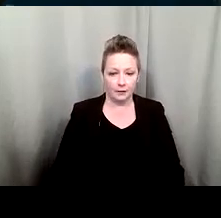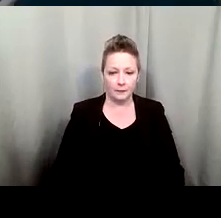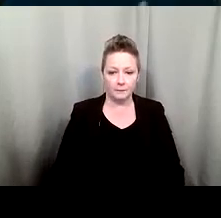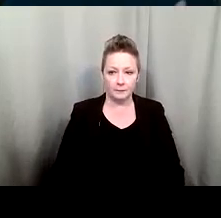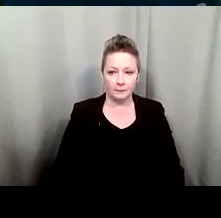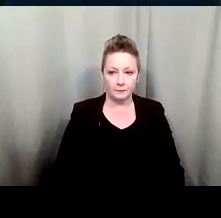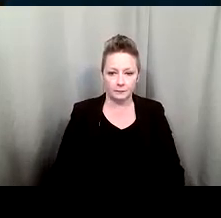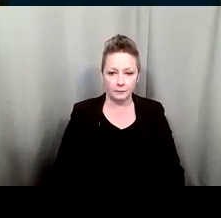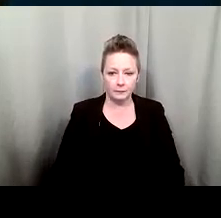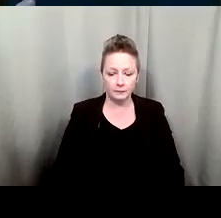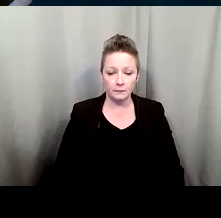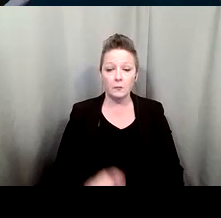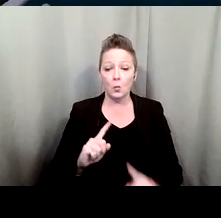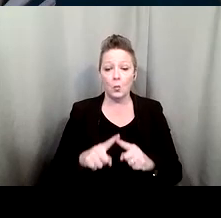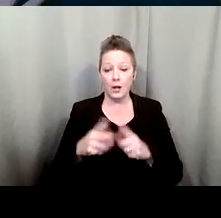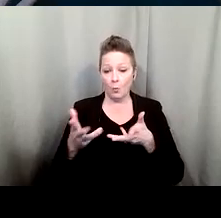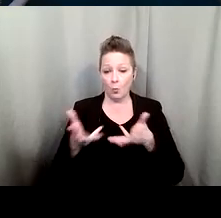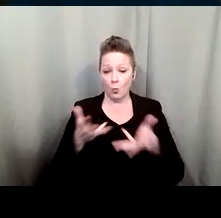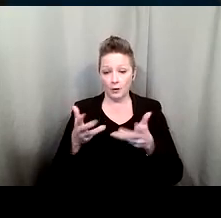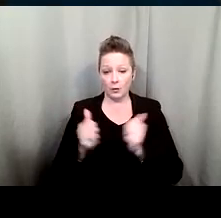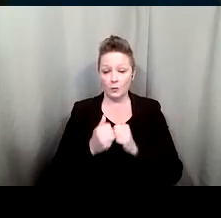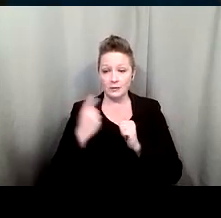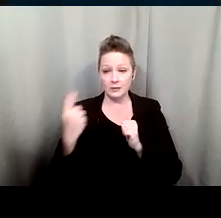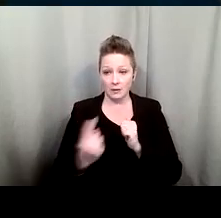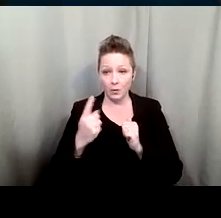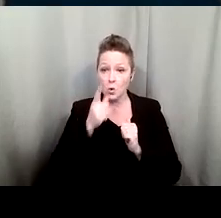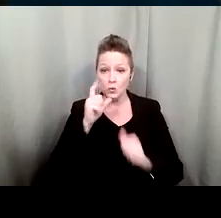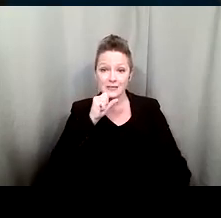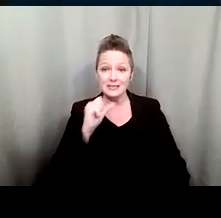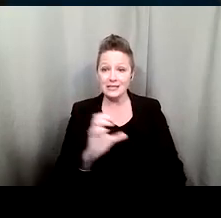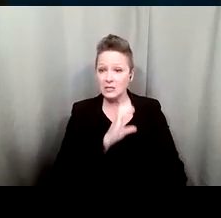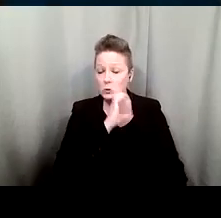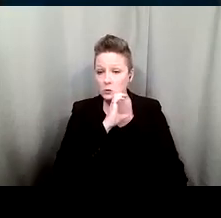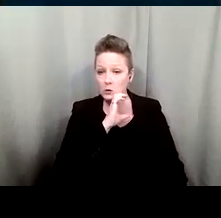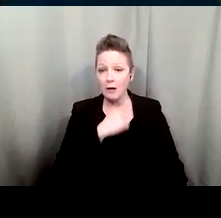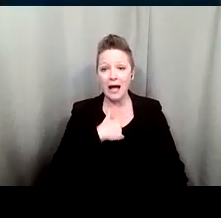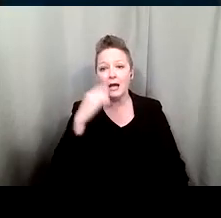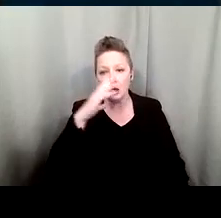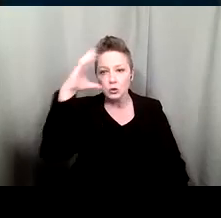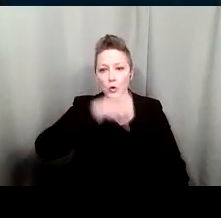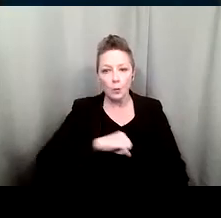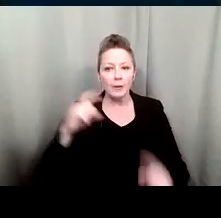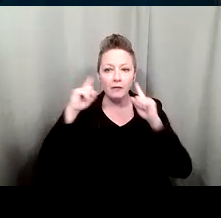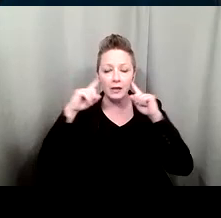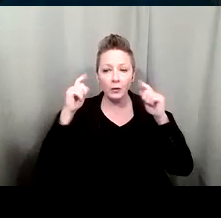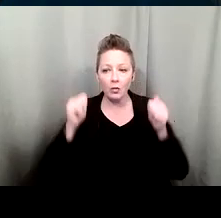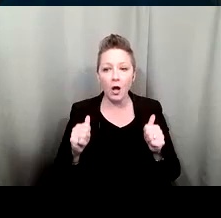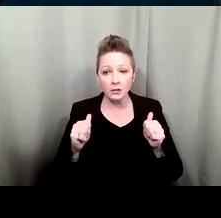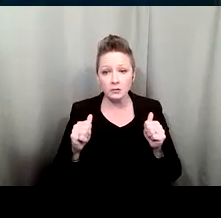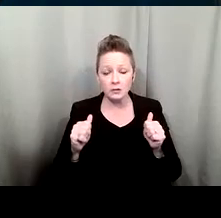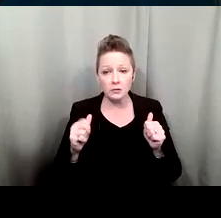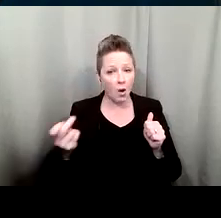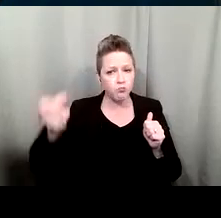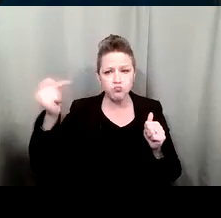when i'm working with somebody that is a senior i assume they have hearing loss i just start writing to them